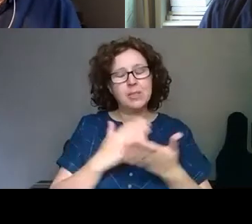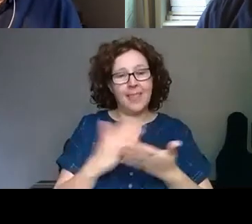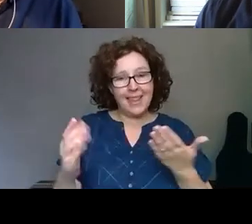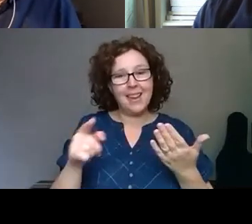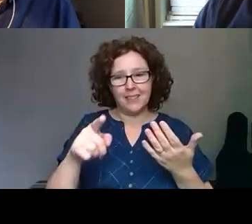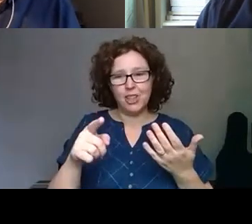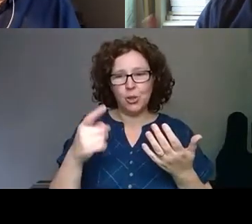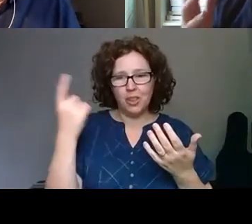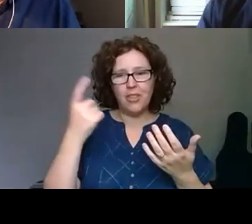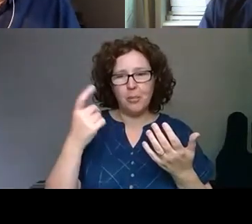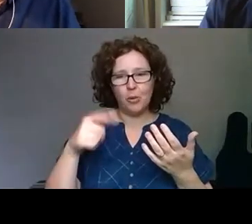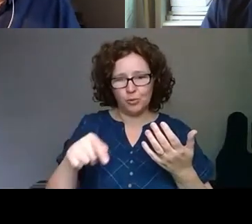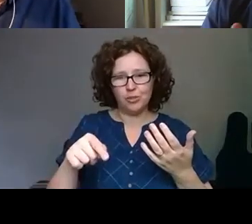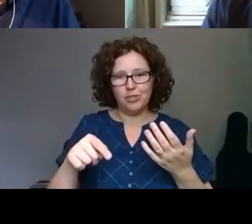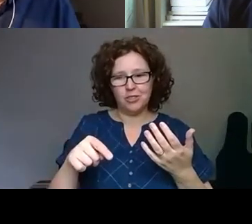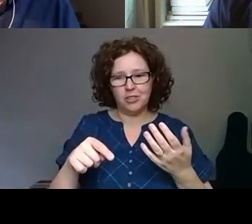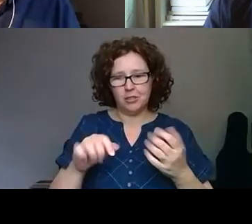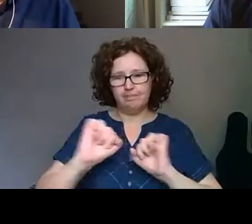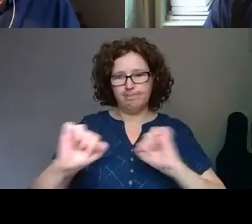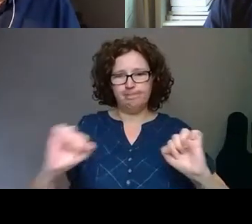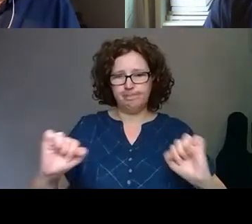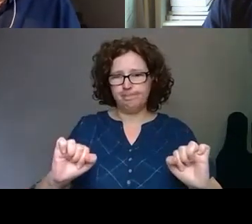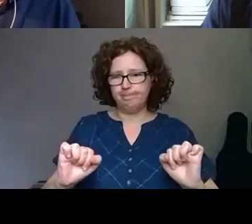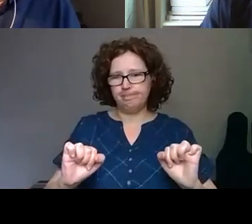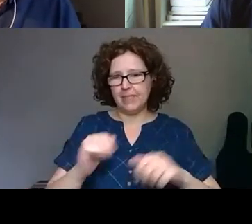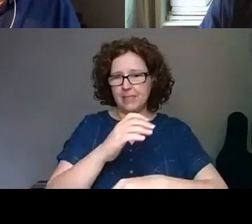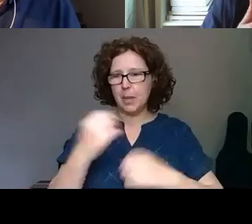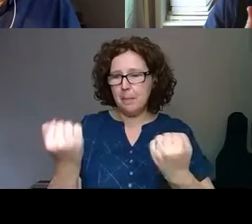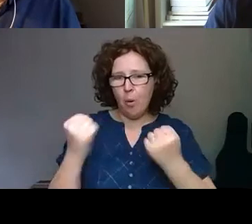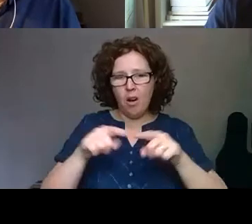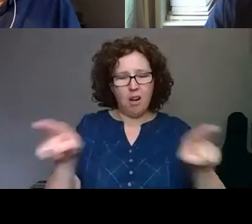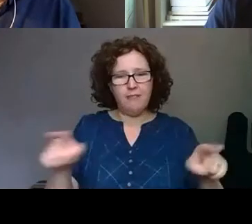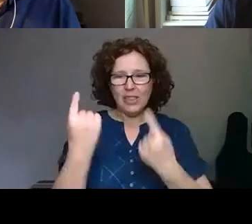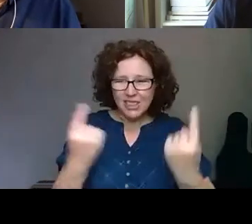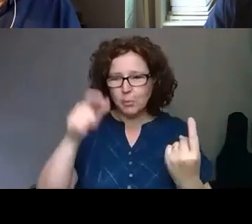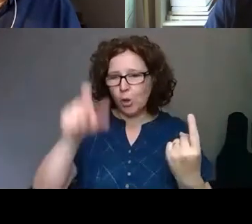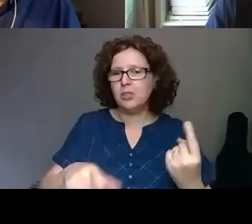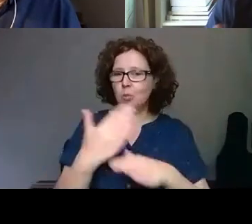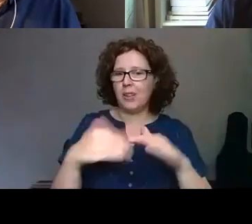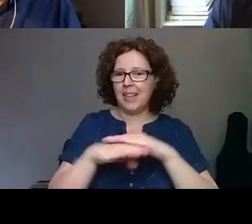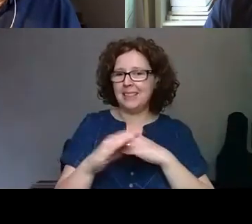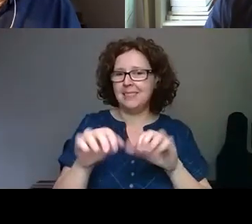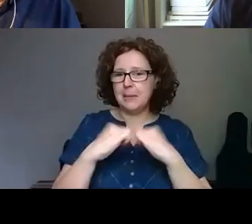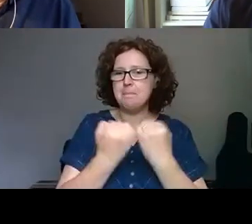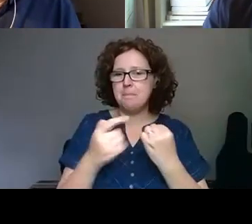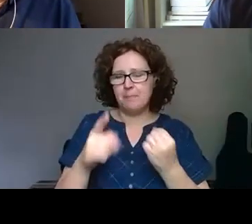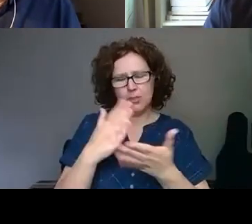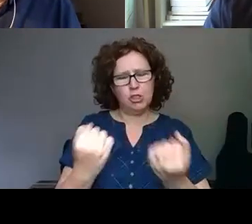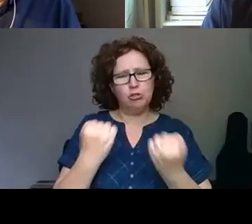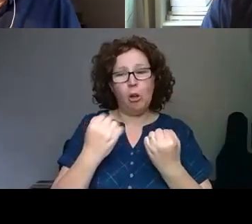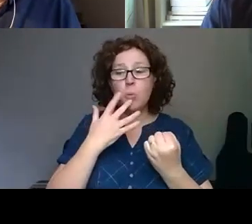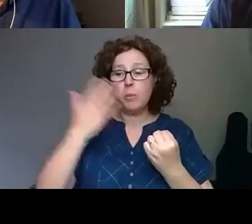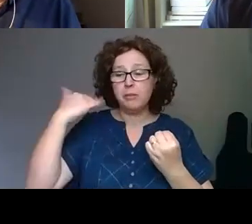are thinking about the agency that everyone in your organisation has. And that, to me, is really strong, you know, when, when we worked with Arts